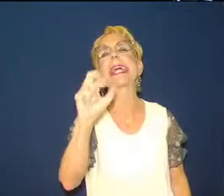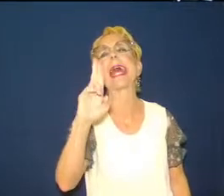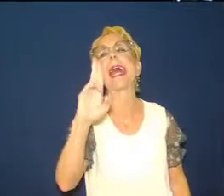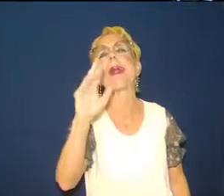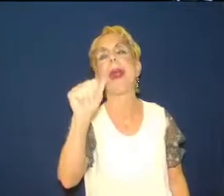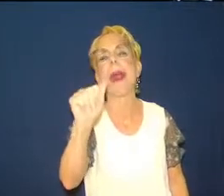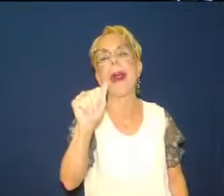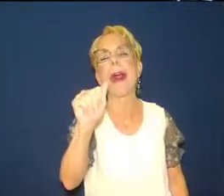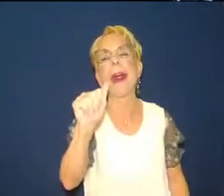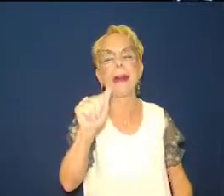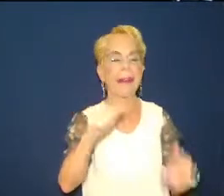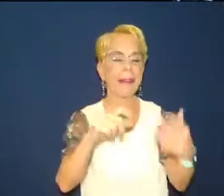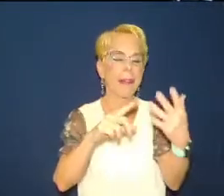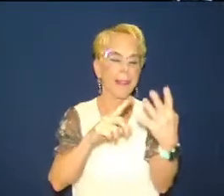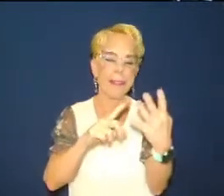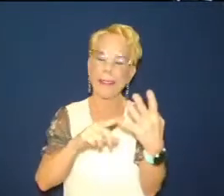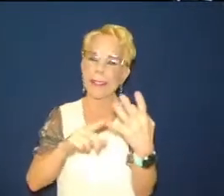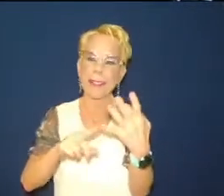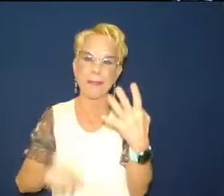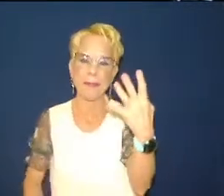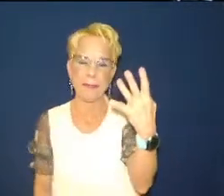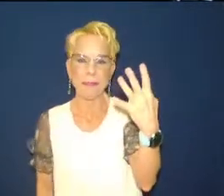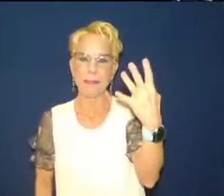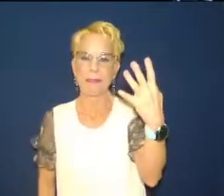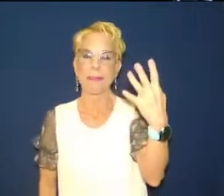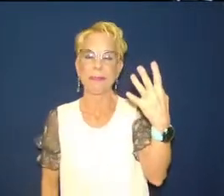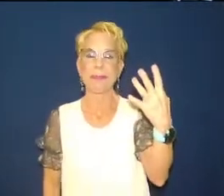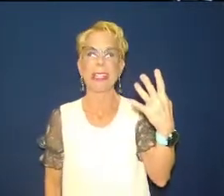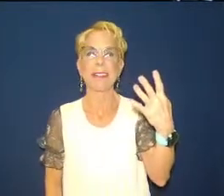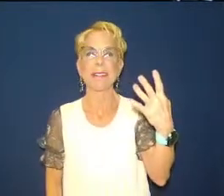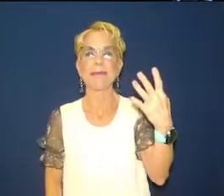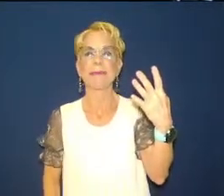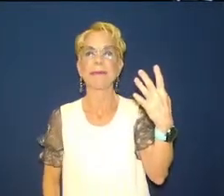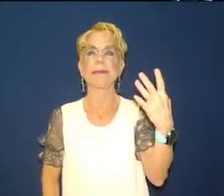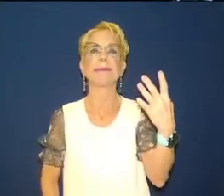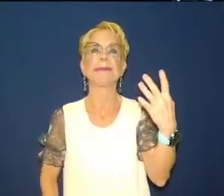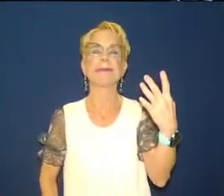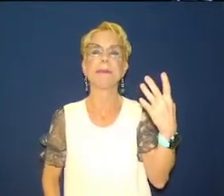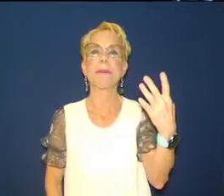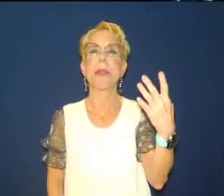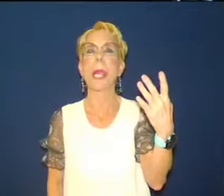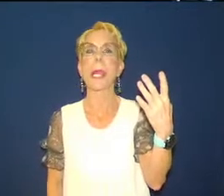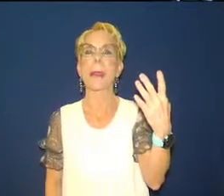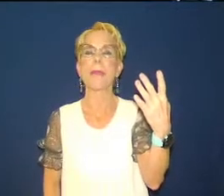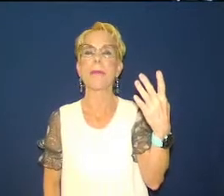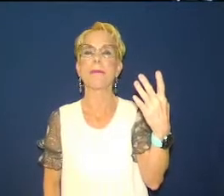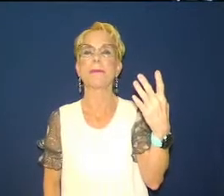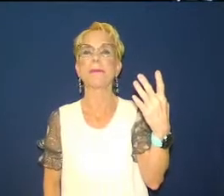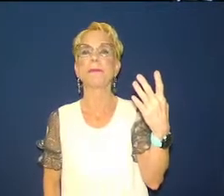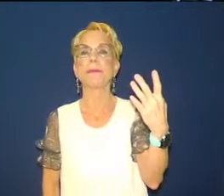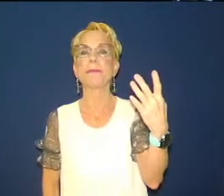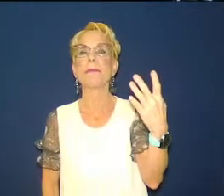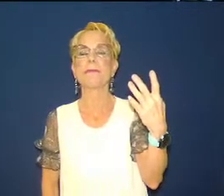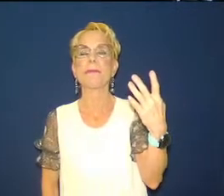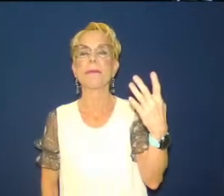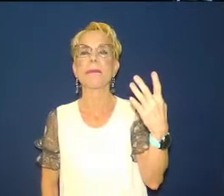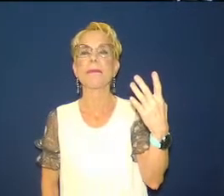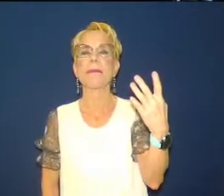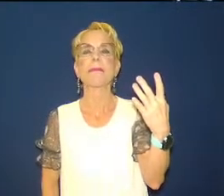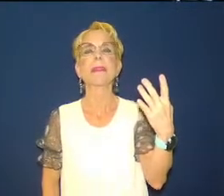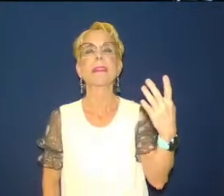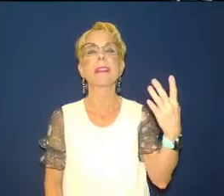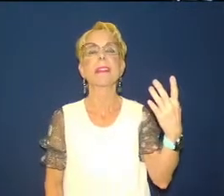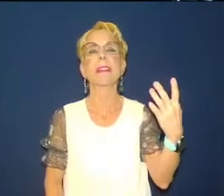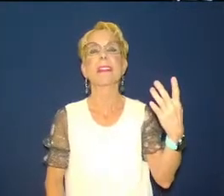oh man that's a good one okay check this one out oh okay what brand of